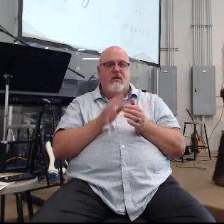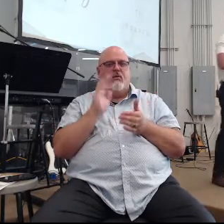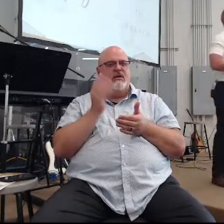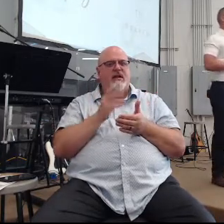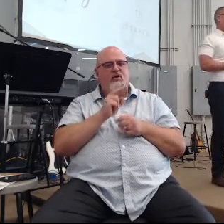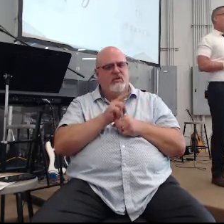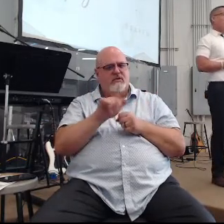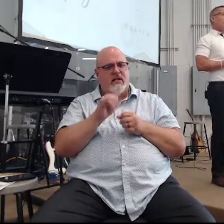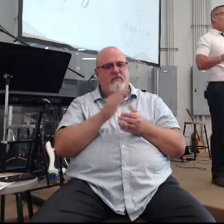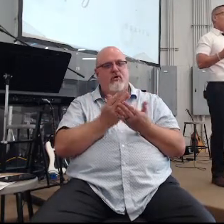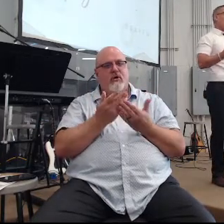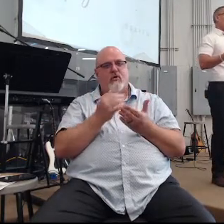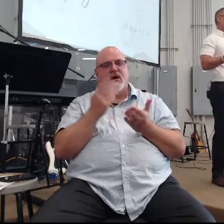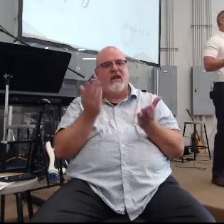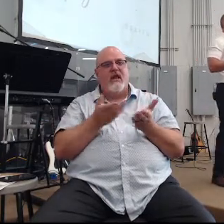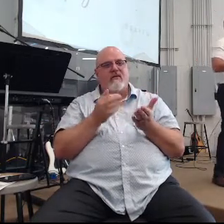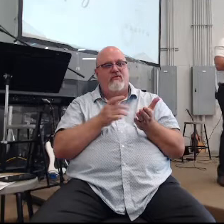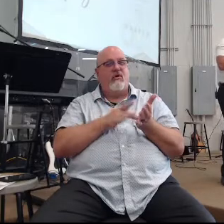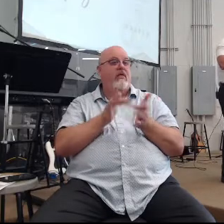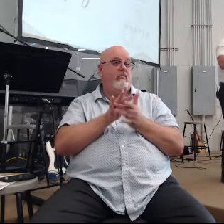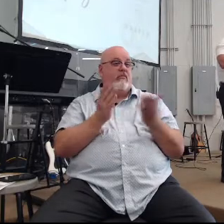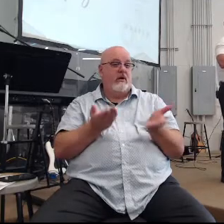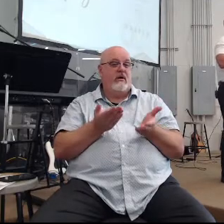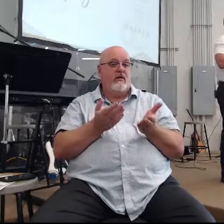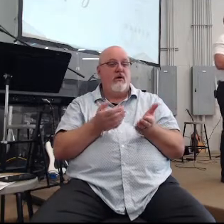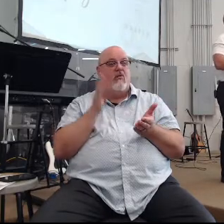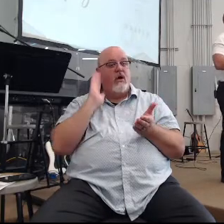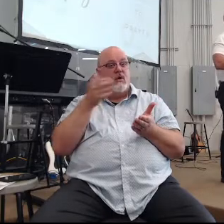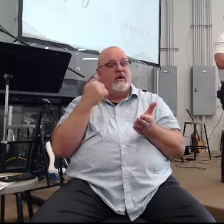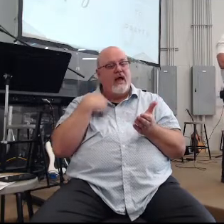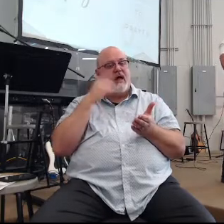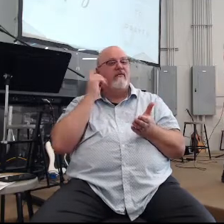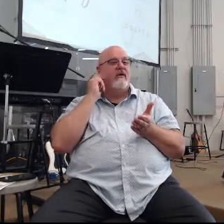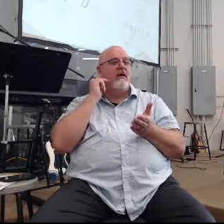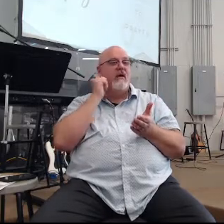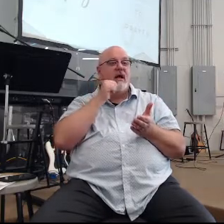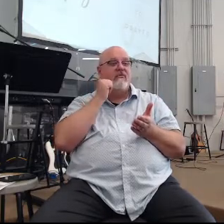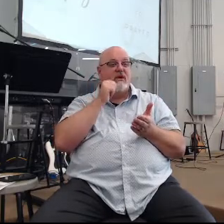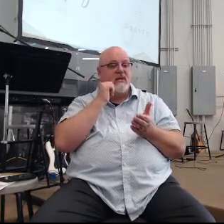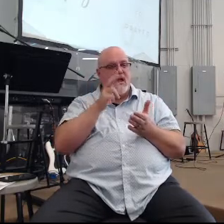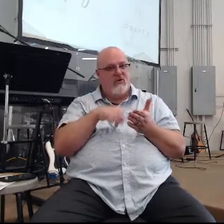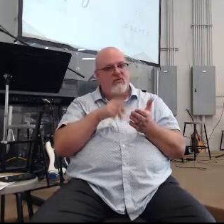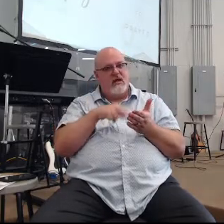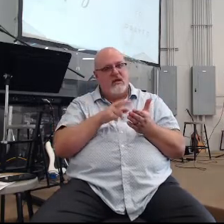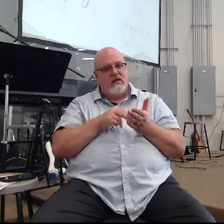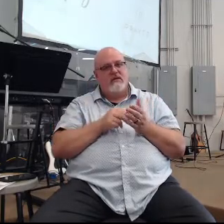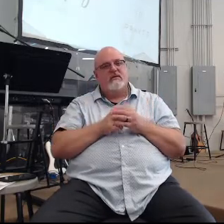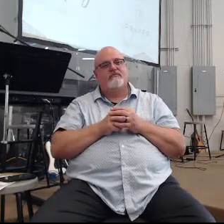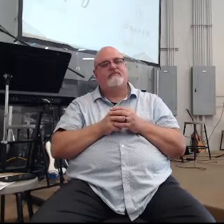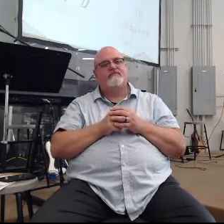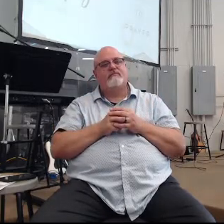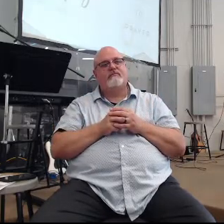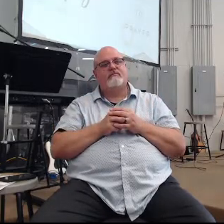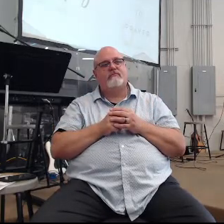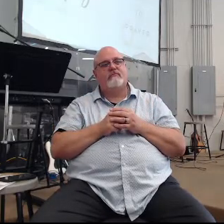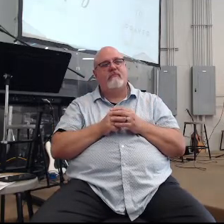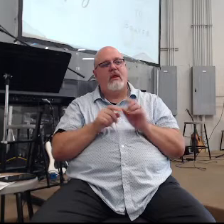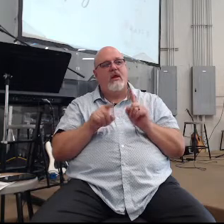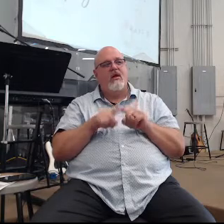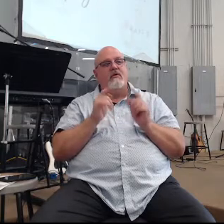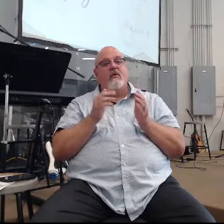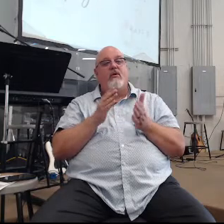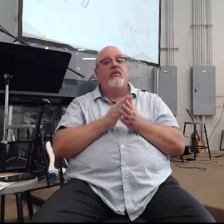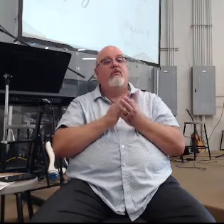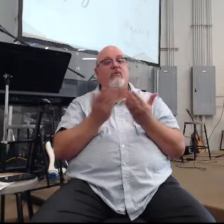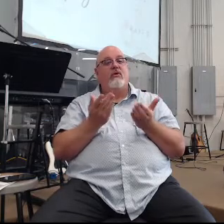for this book we still have the daily readings that are going to go along with each week's topic and carry on the conversation with what you hear today but what